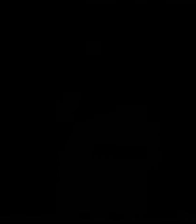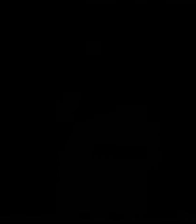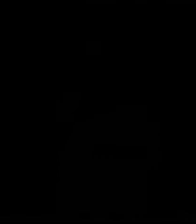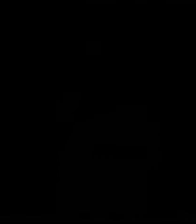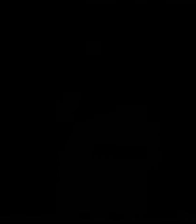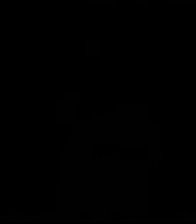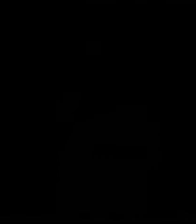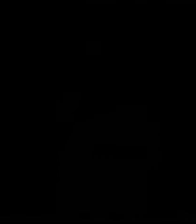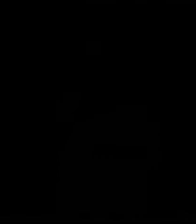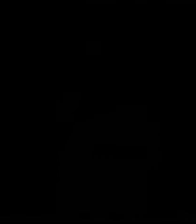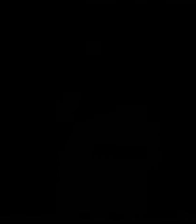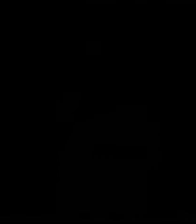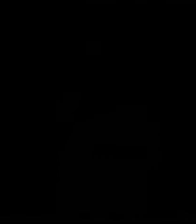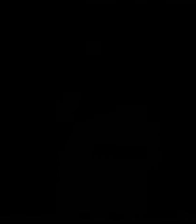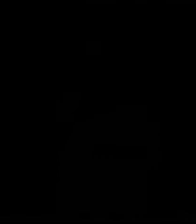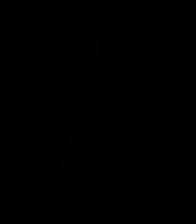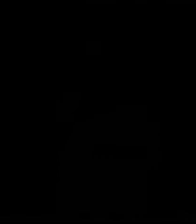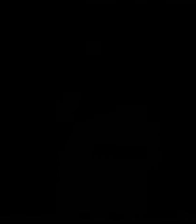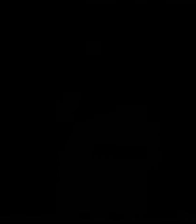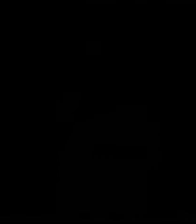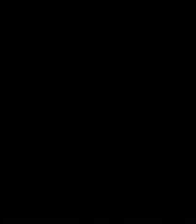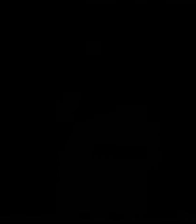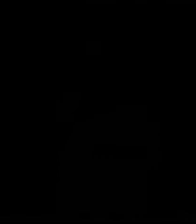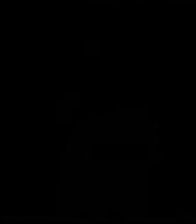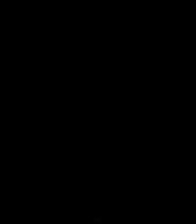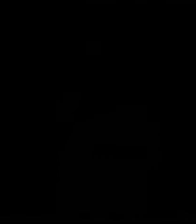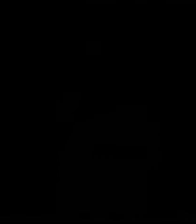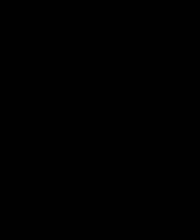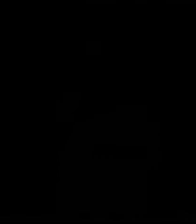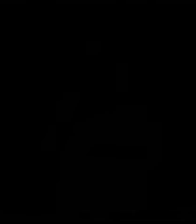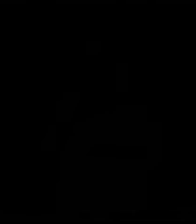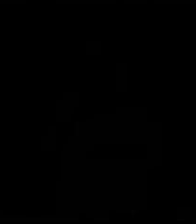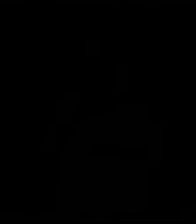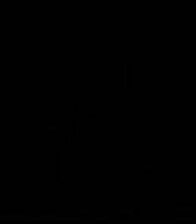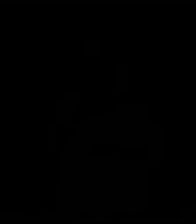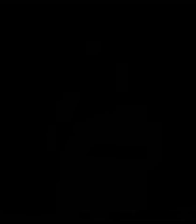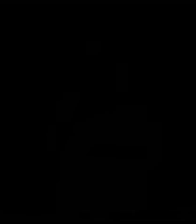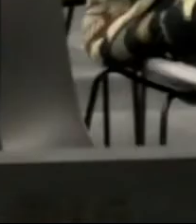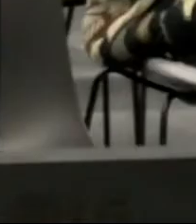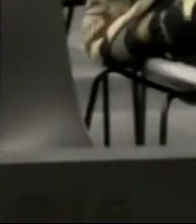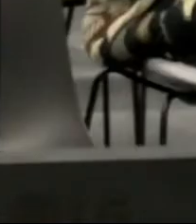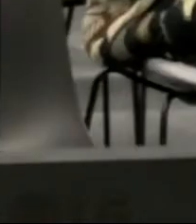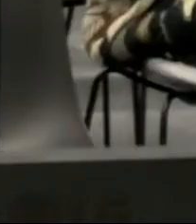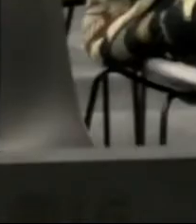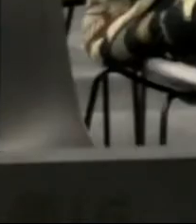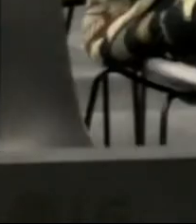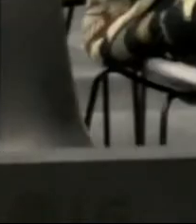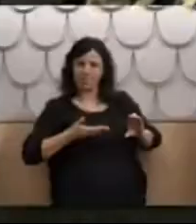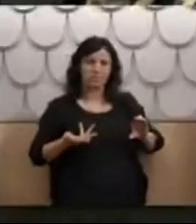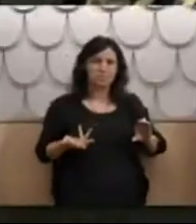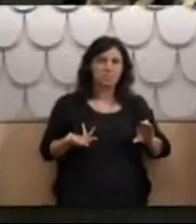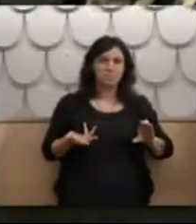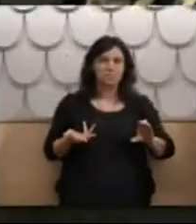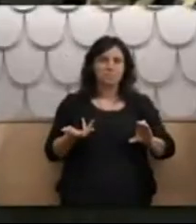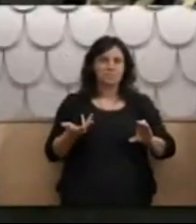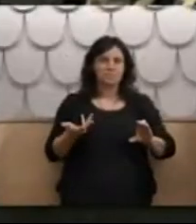you got was $36,839. How did you feel about getting that amount when